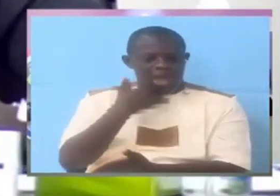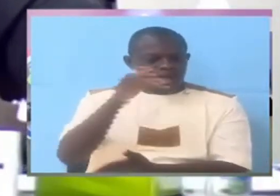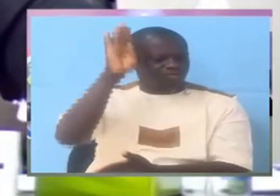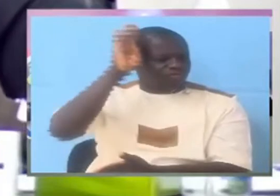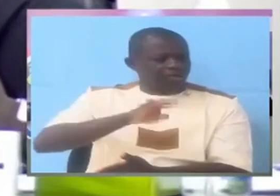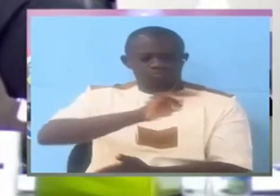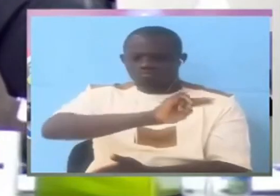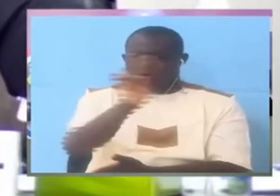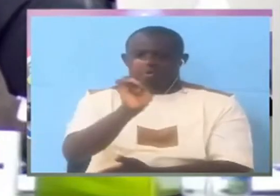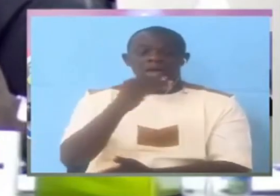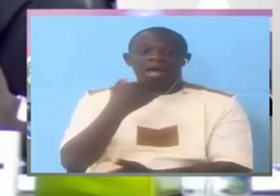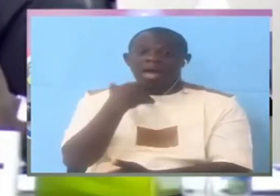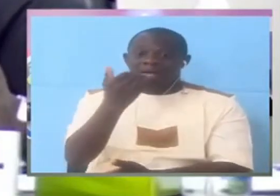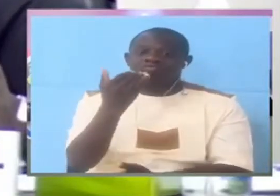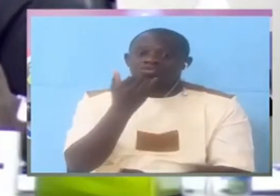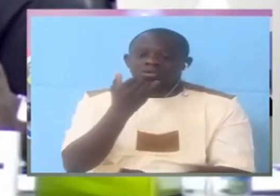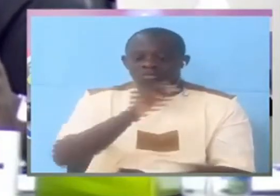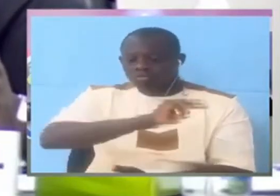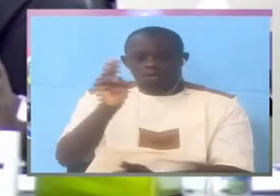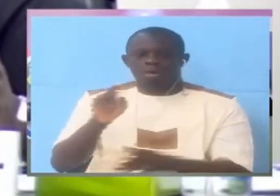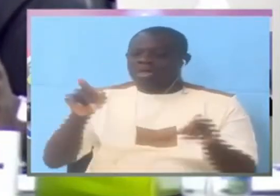The same stunt was pulled yesterday.